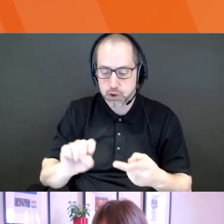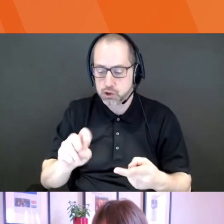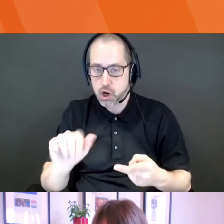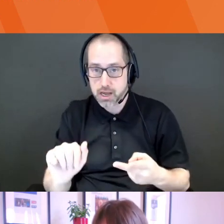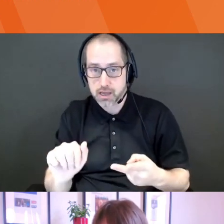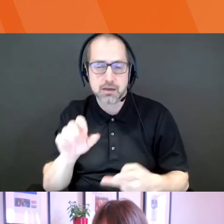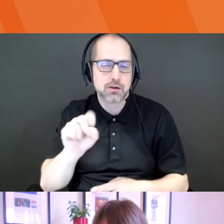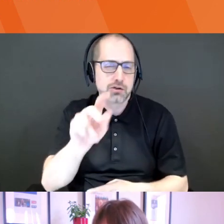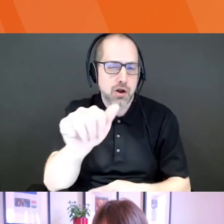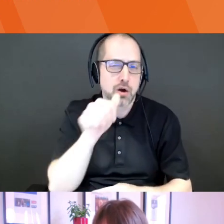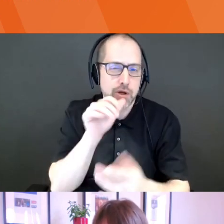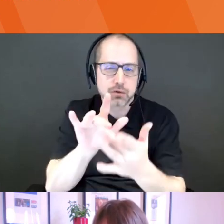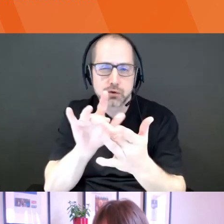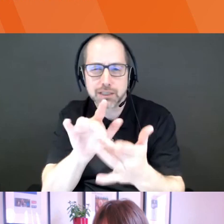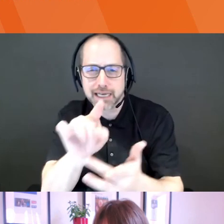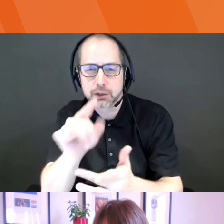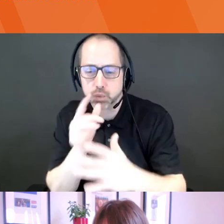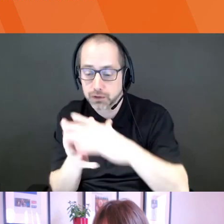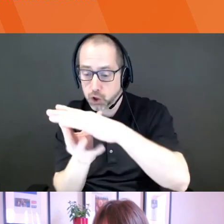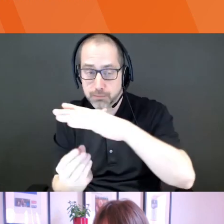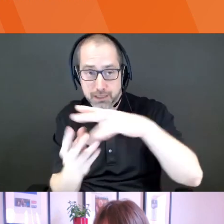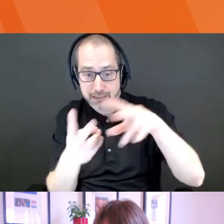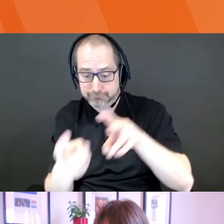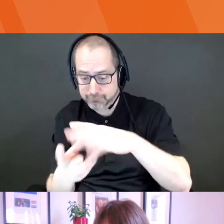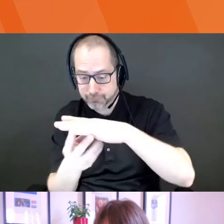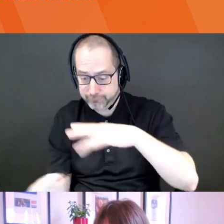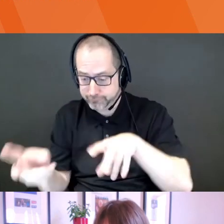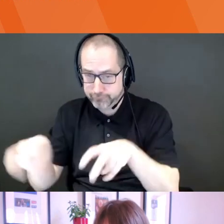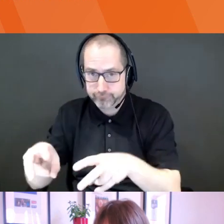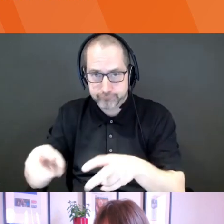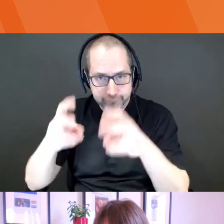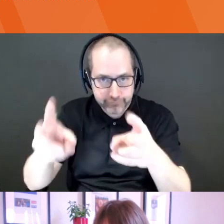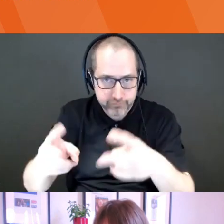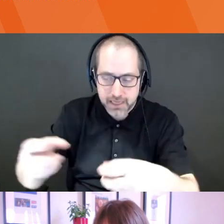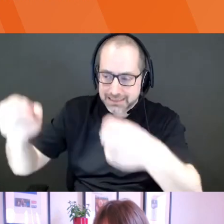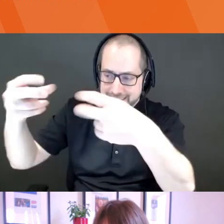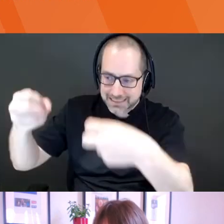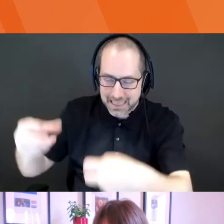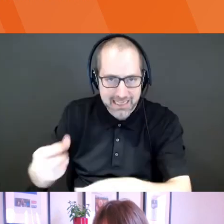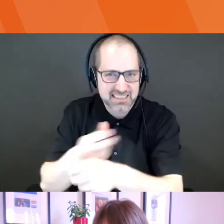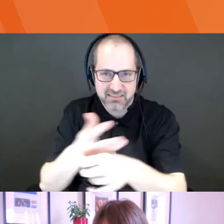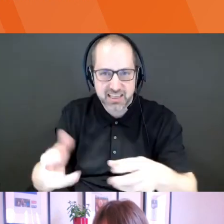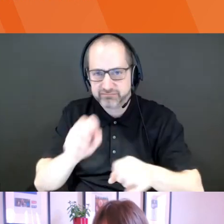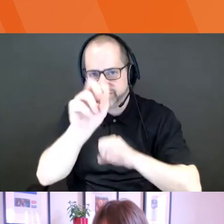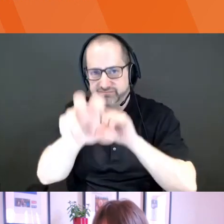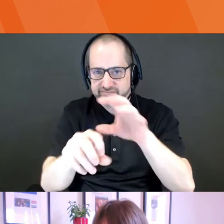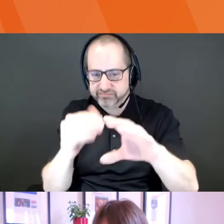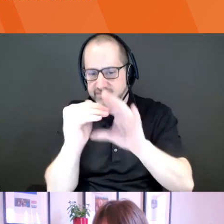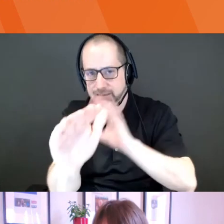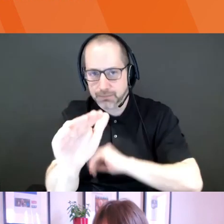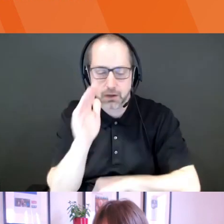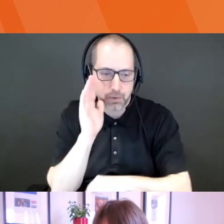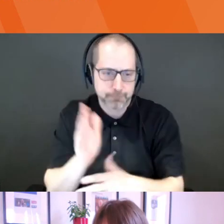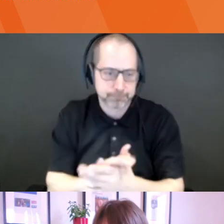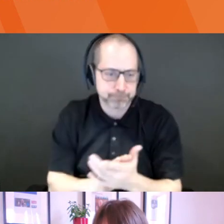next couple of days with a copy of this recording, the slides, um, anything else that you need to have, uh, as follow up.